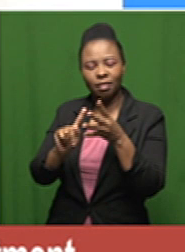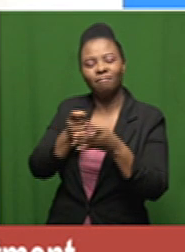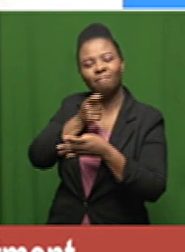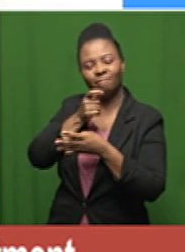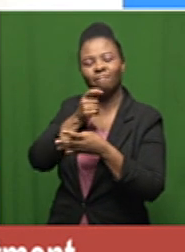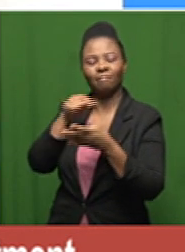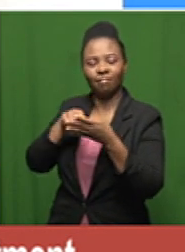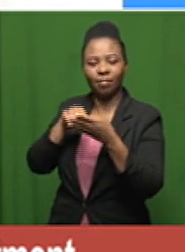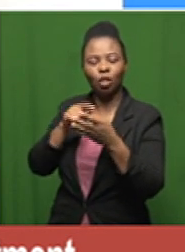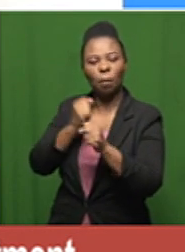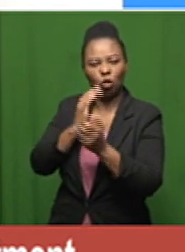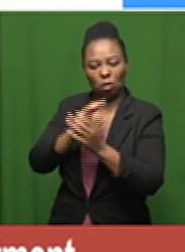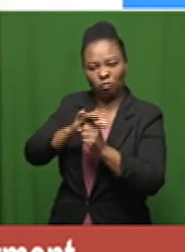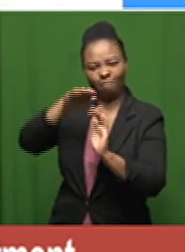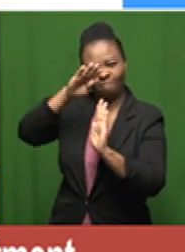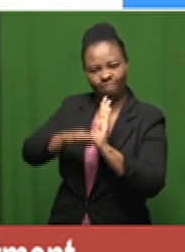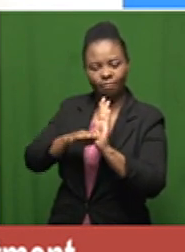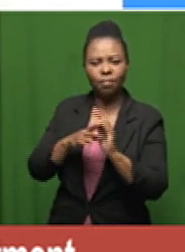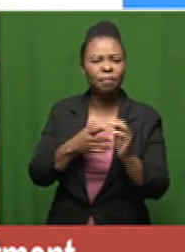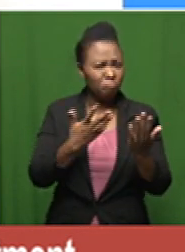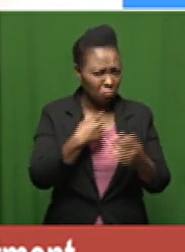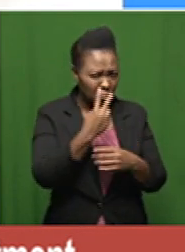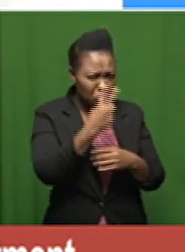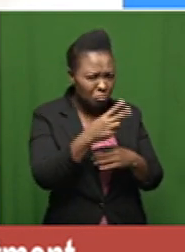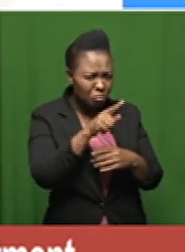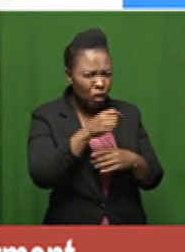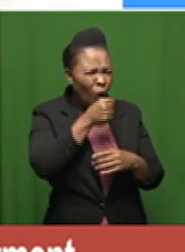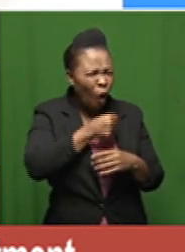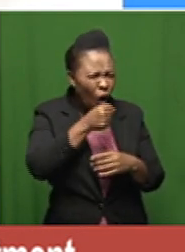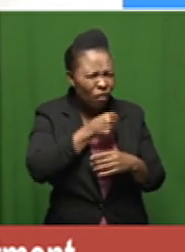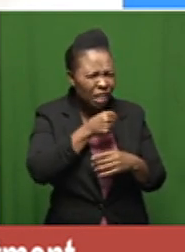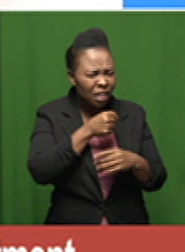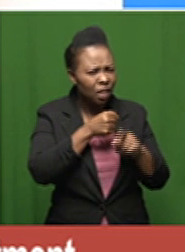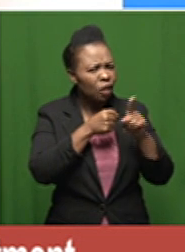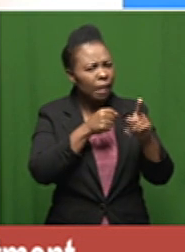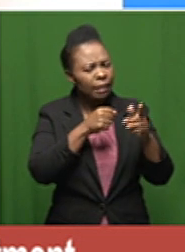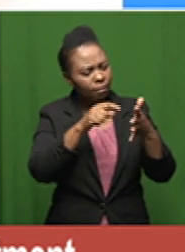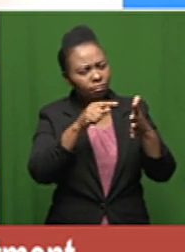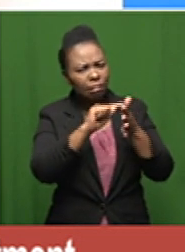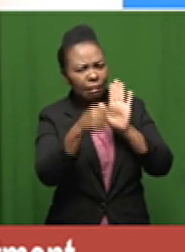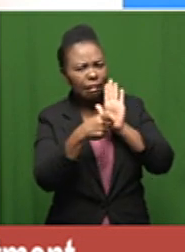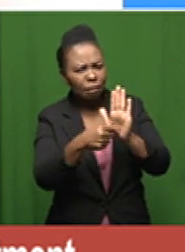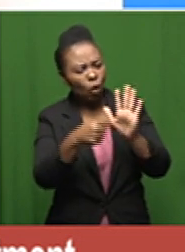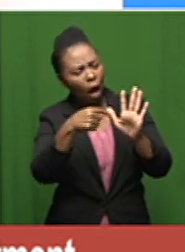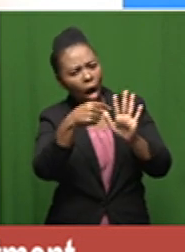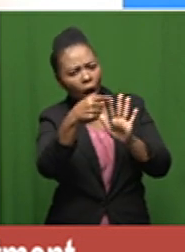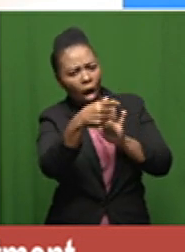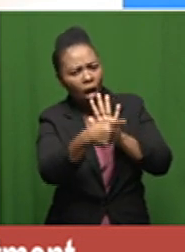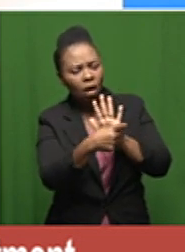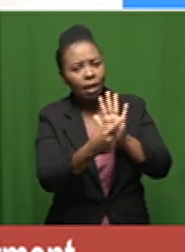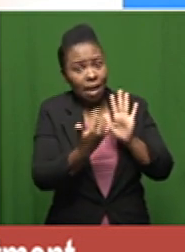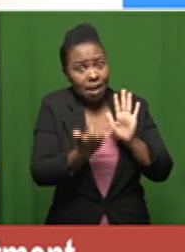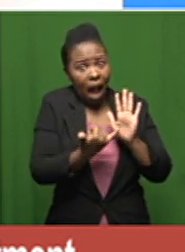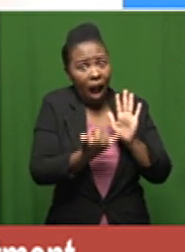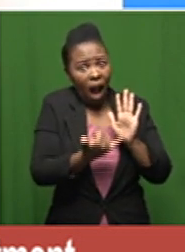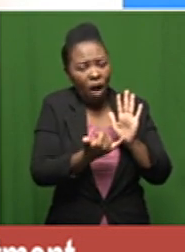virus i can't help but notice that you are coughing could you just kindly tell us about the symptoms that you are experiencing right now